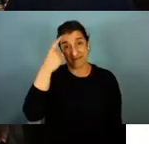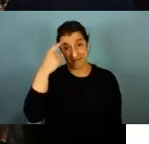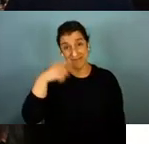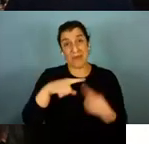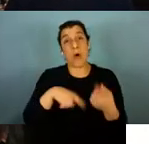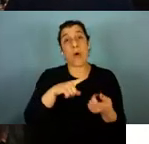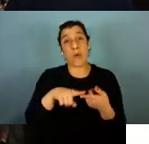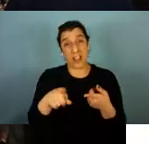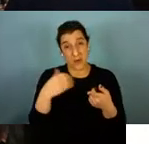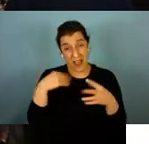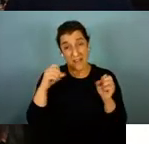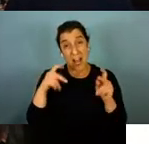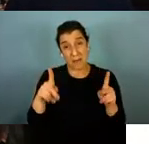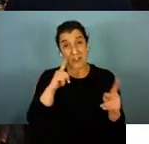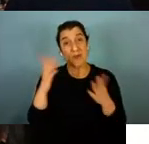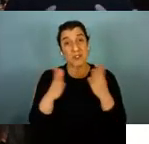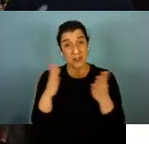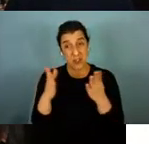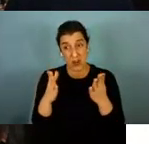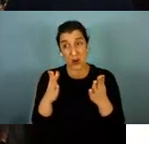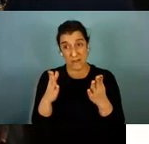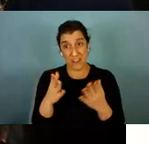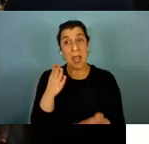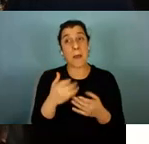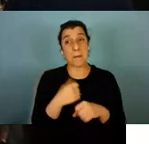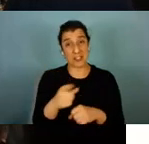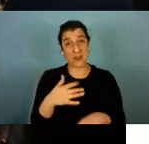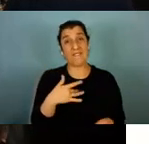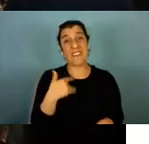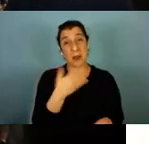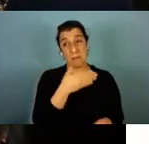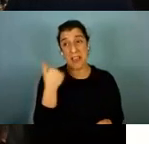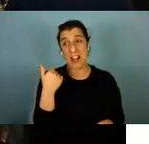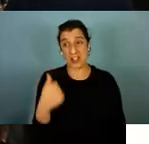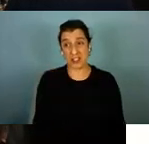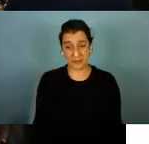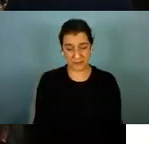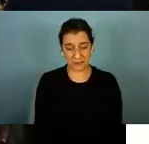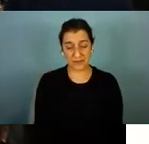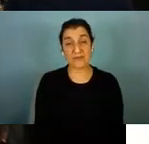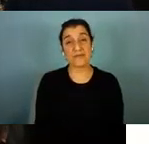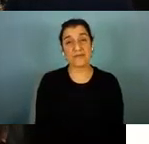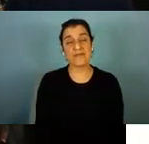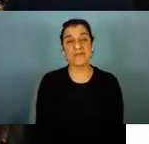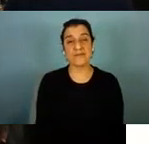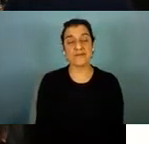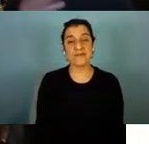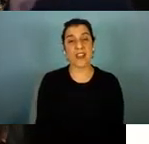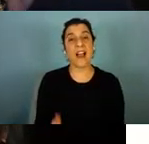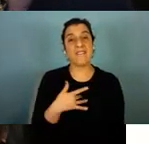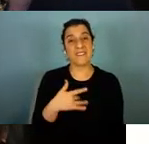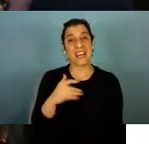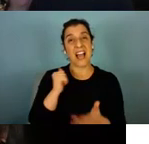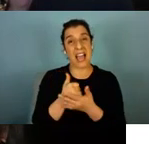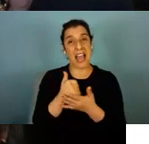opportunity to serve it makes you feel better it makes you feel not so helpless in this world it gives you a